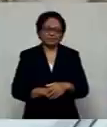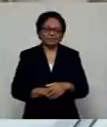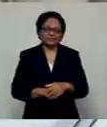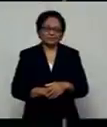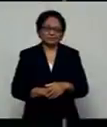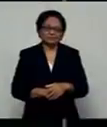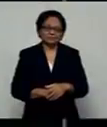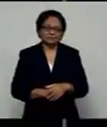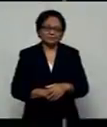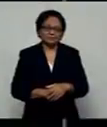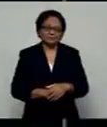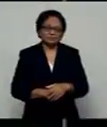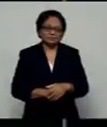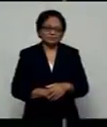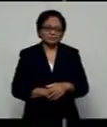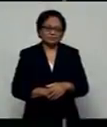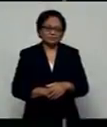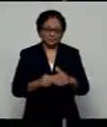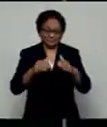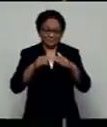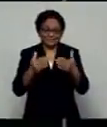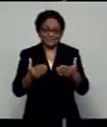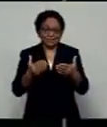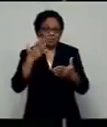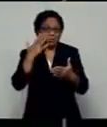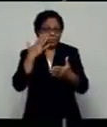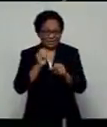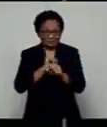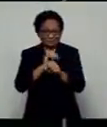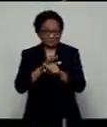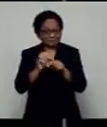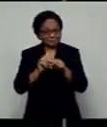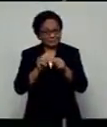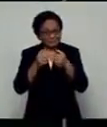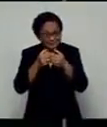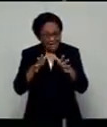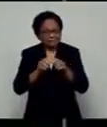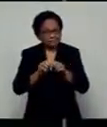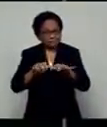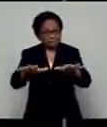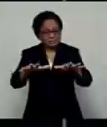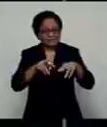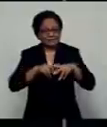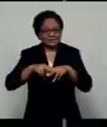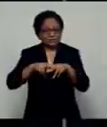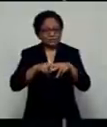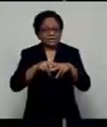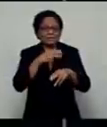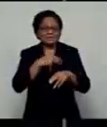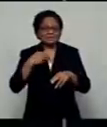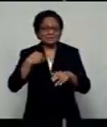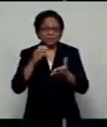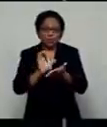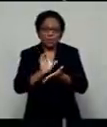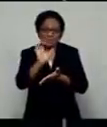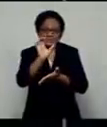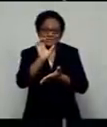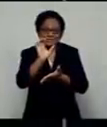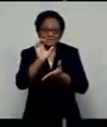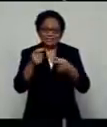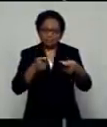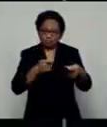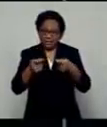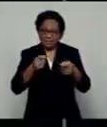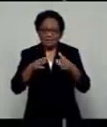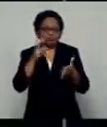FBC News. Since the COVID-19 outbreak in Fiji, the Ministry of Commerce and Trade has registered a total of